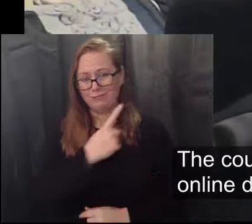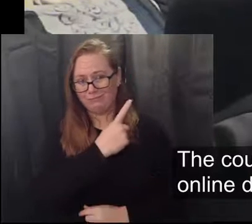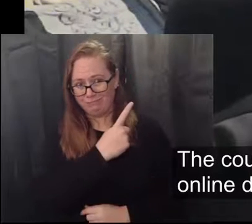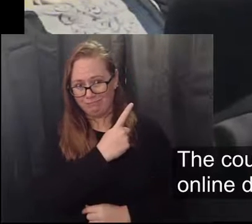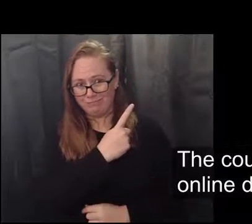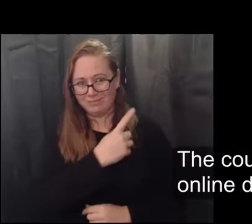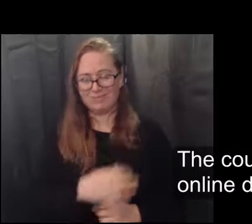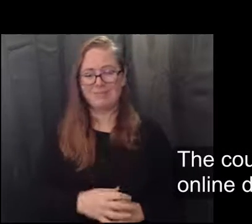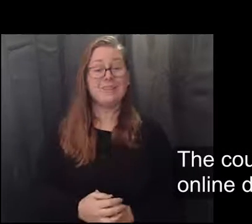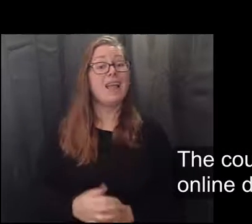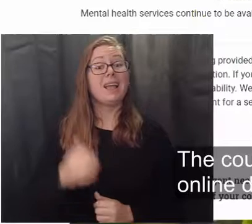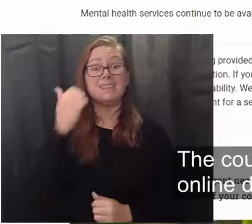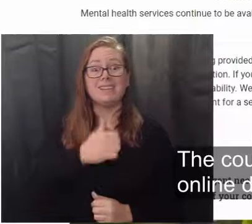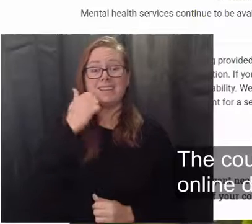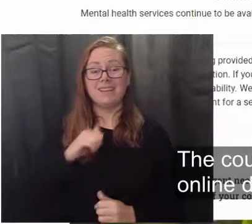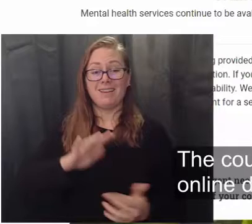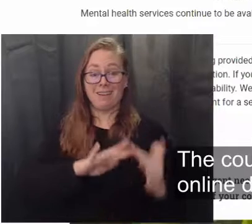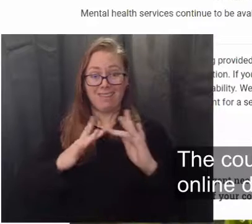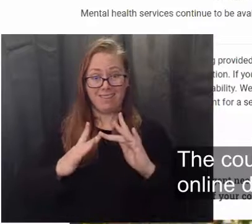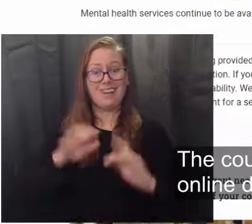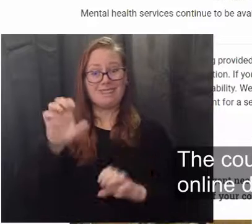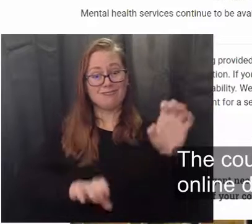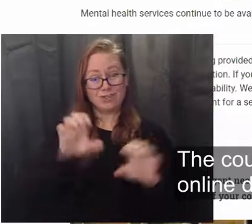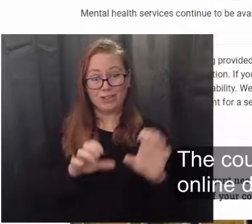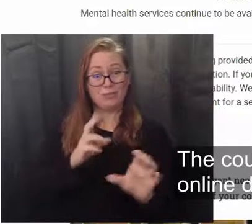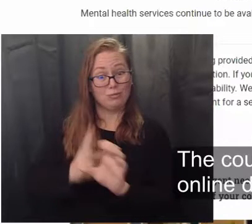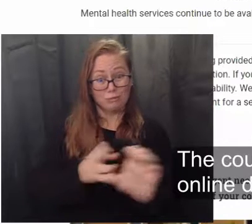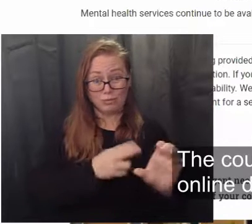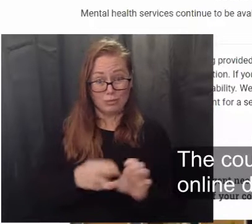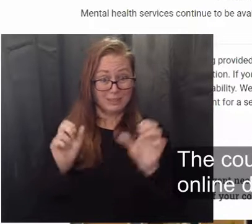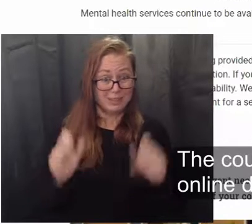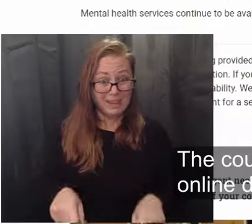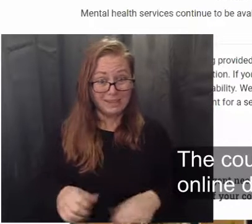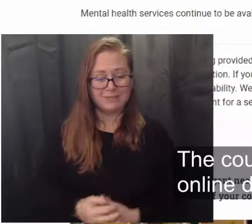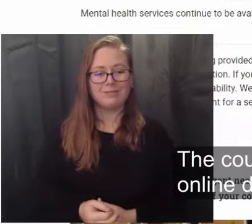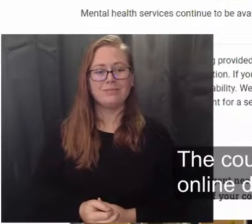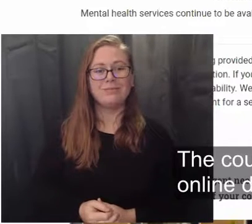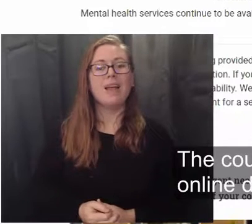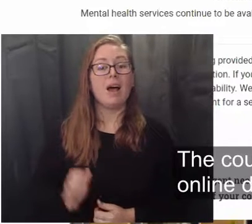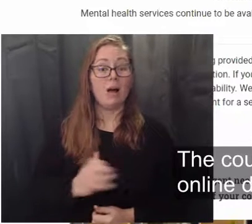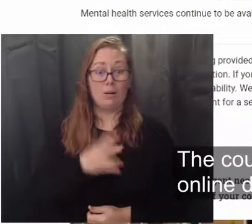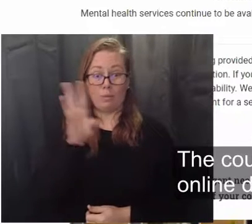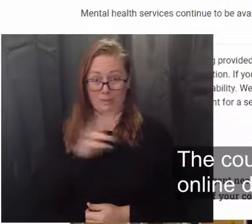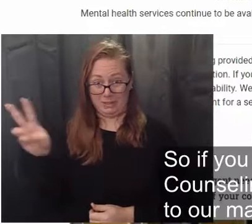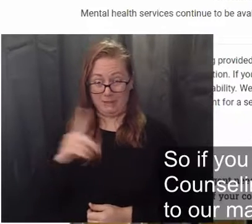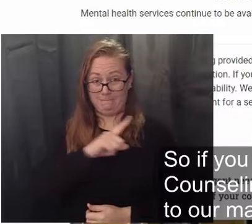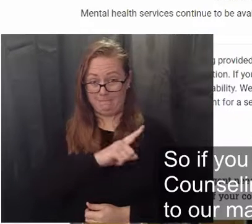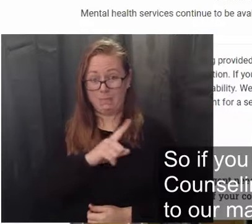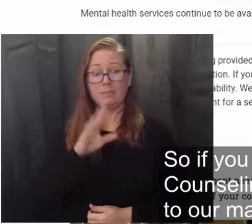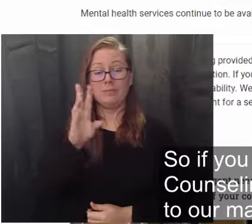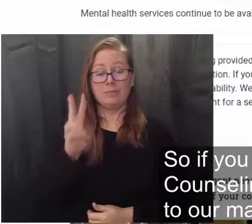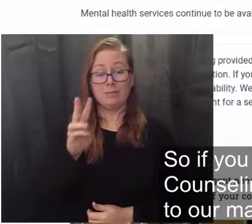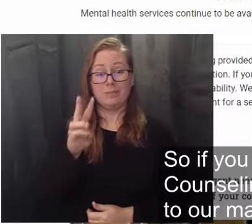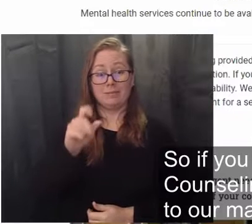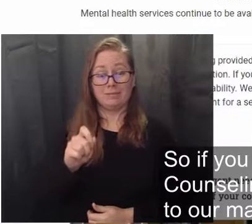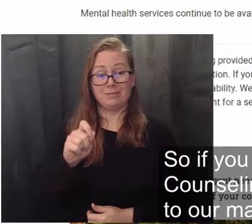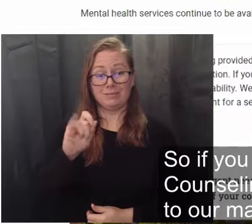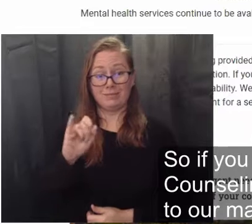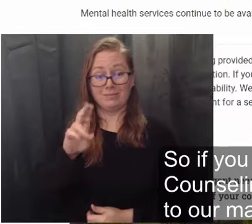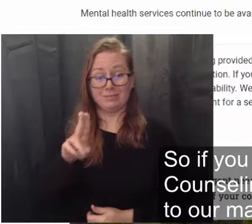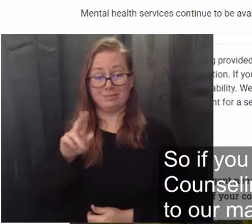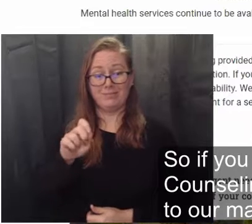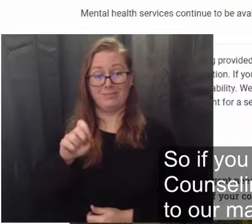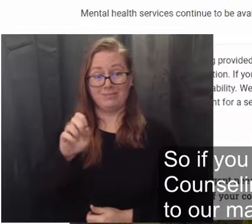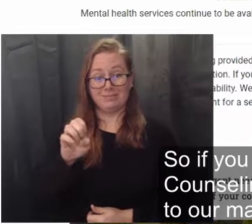So the Counseling Center has put together daily online discussion groups that you can join. So if you go to our website by